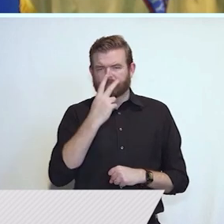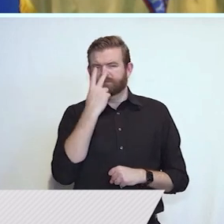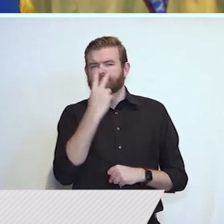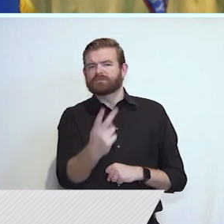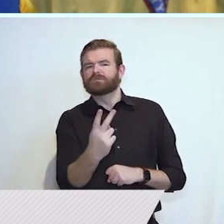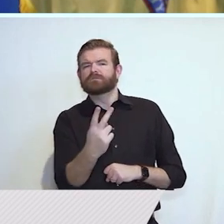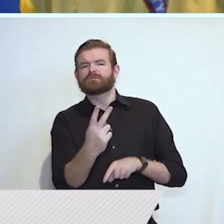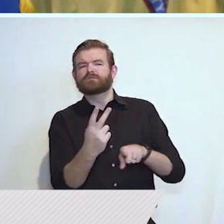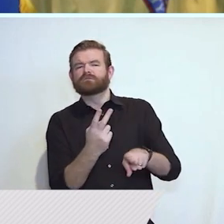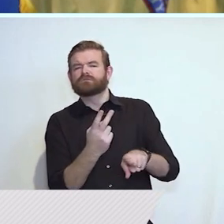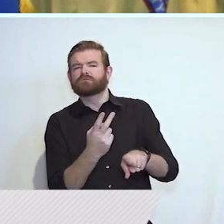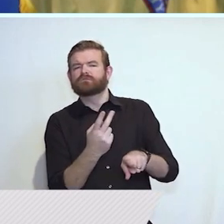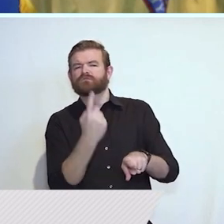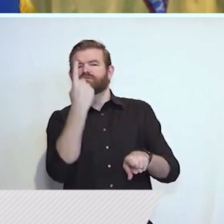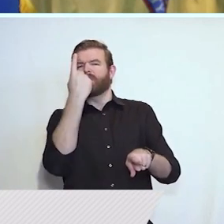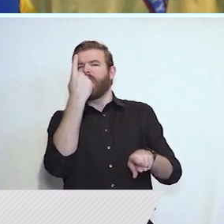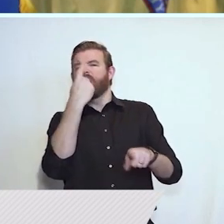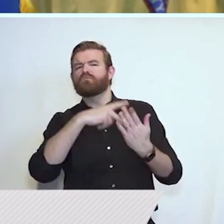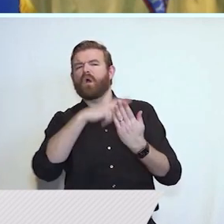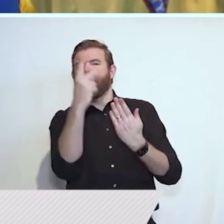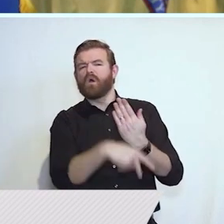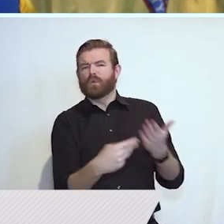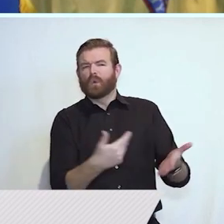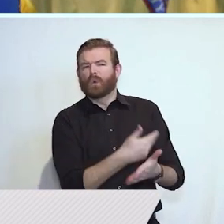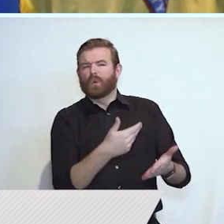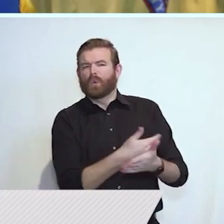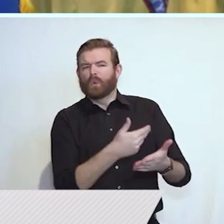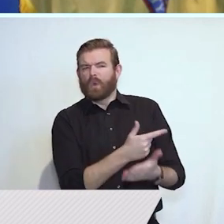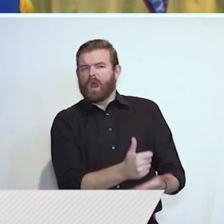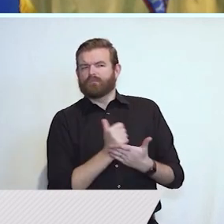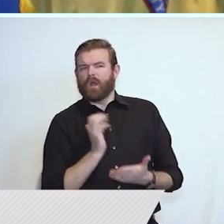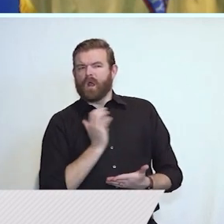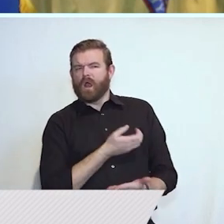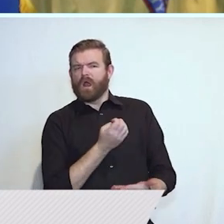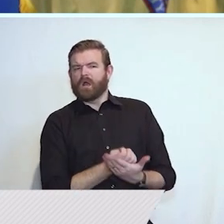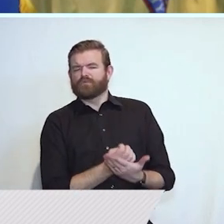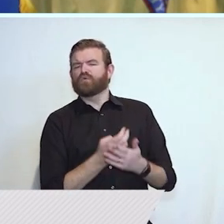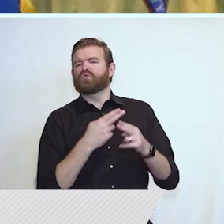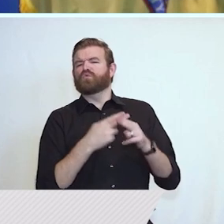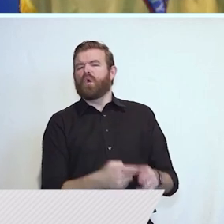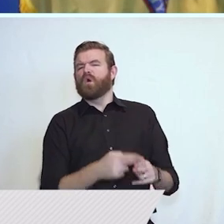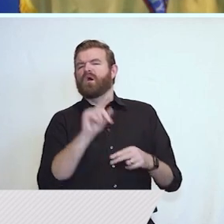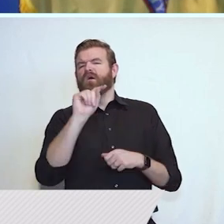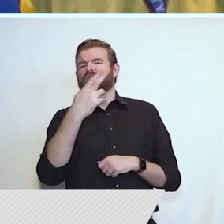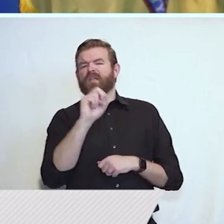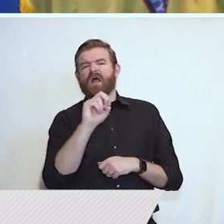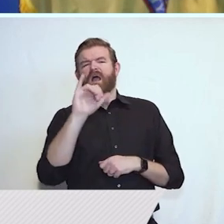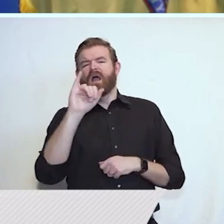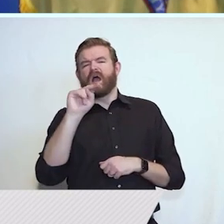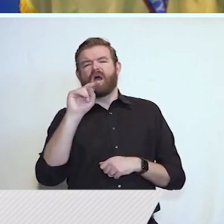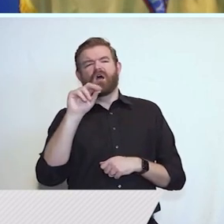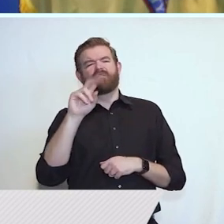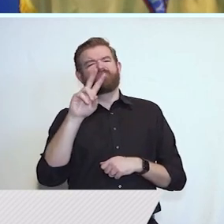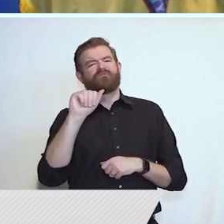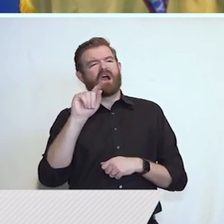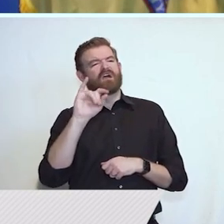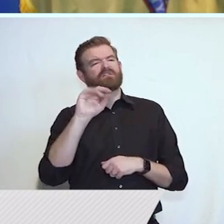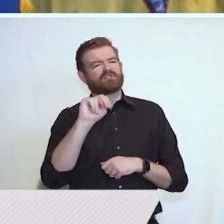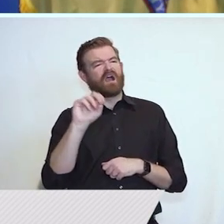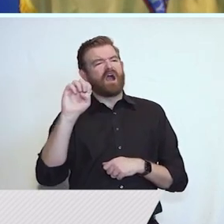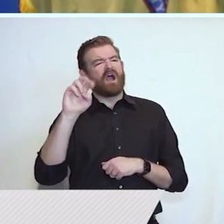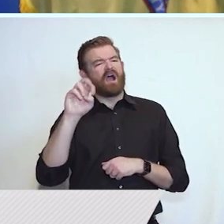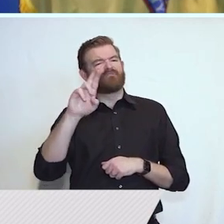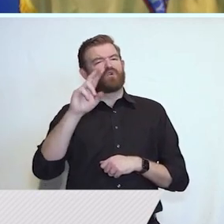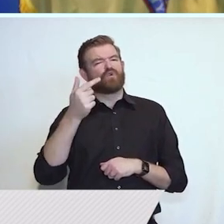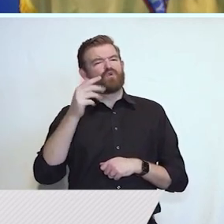innovative plans for economic growth take hold. Our groundbreaking new public-private partnership the Innovation Evergreen Fund